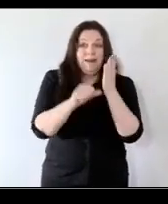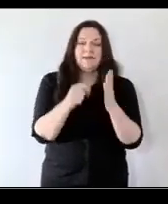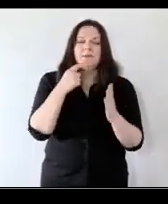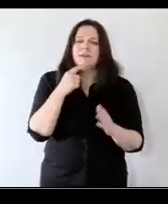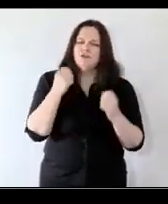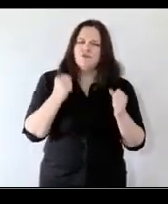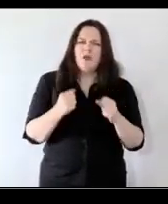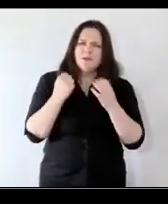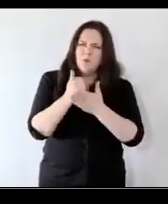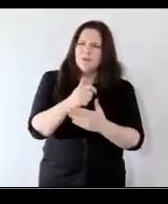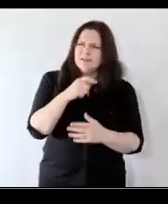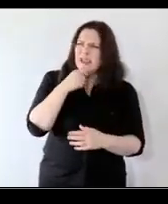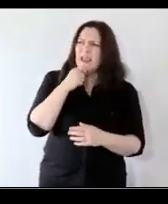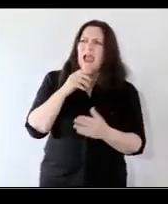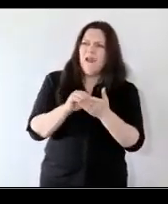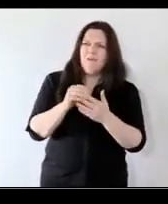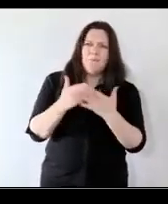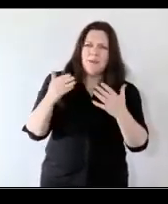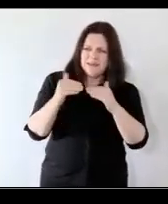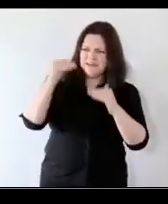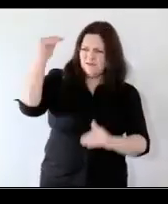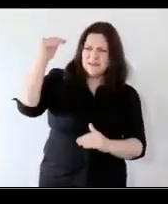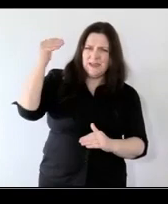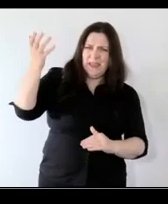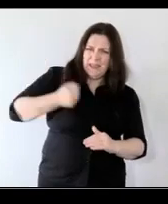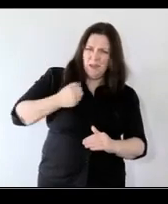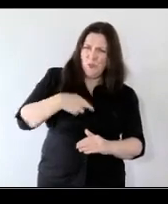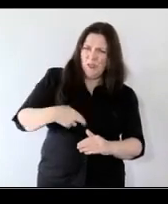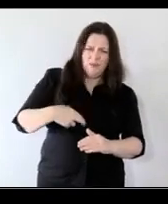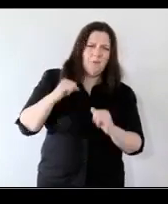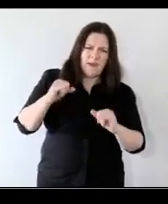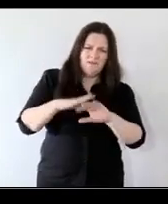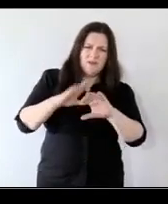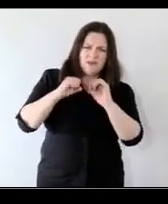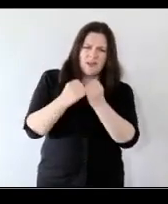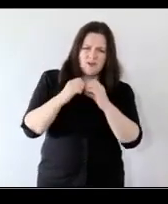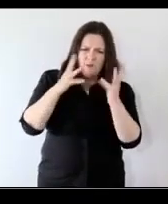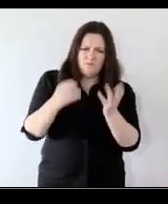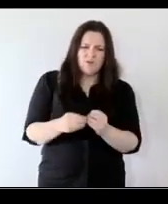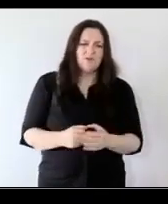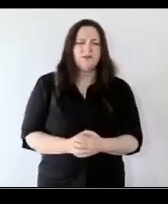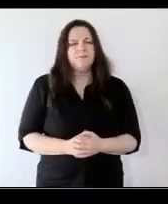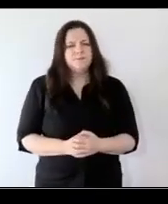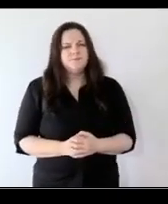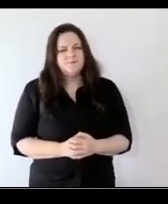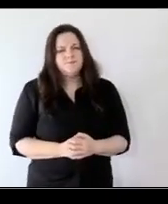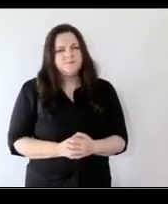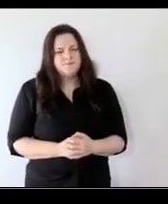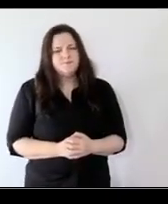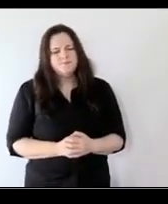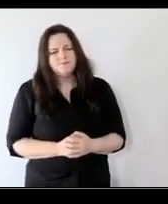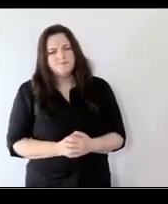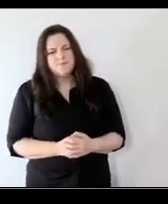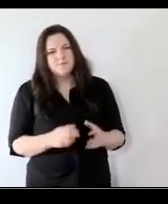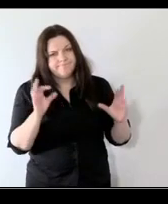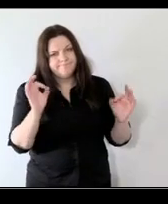support for that statement having large differences in income and wealth is bad for society overall that's excellent and of course having